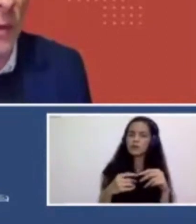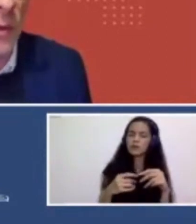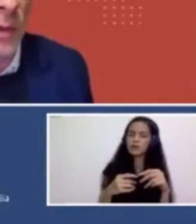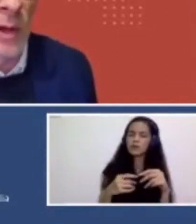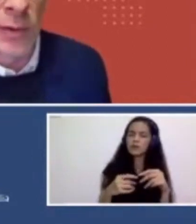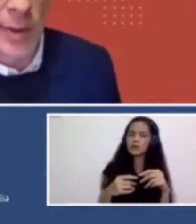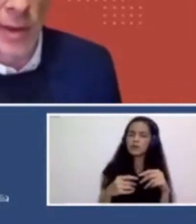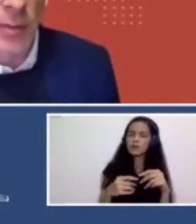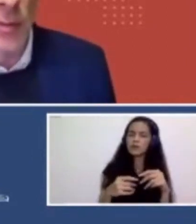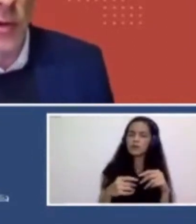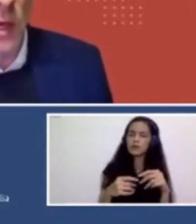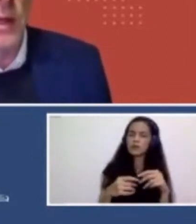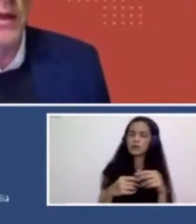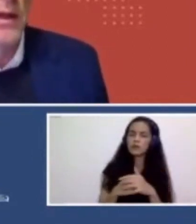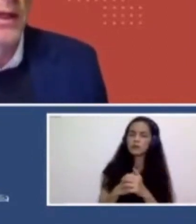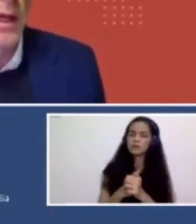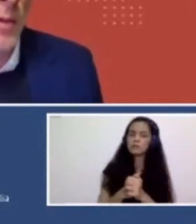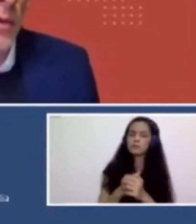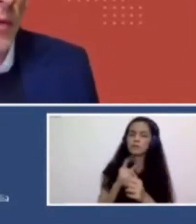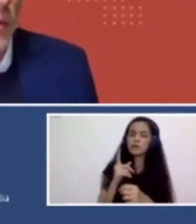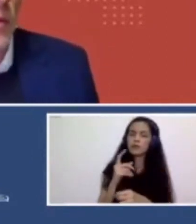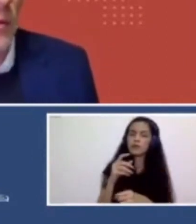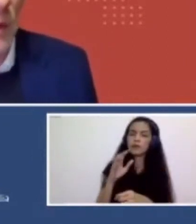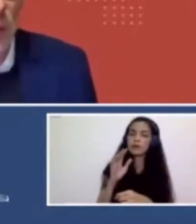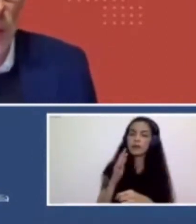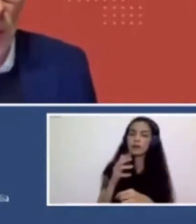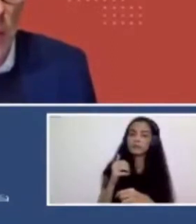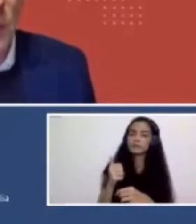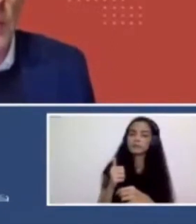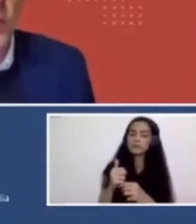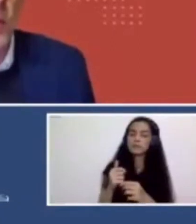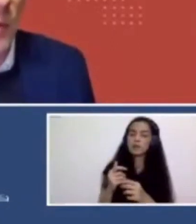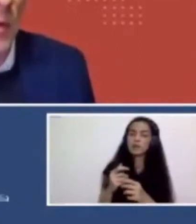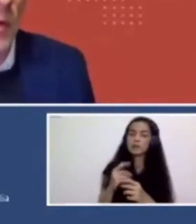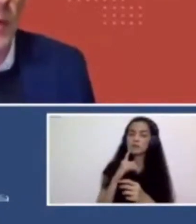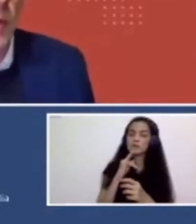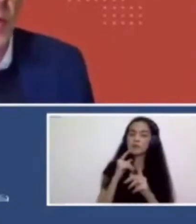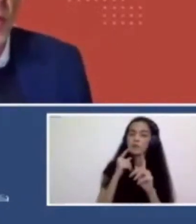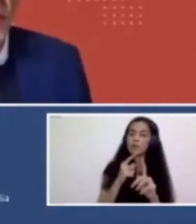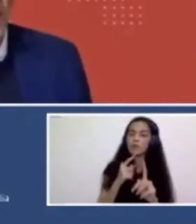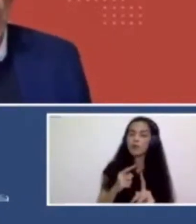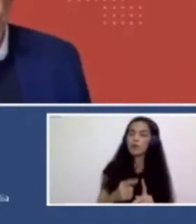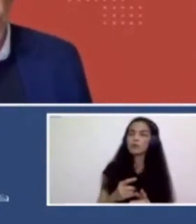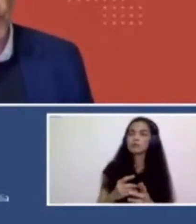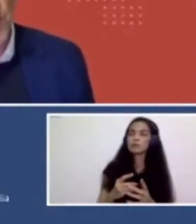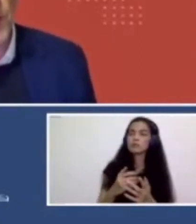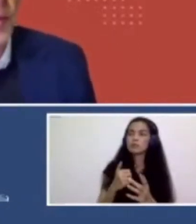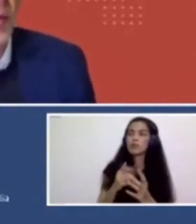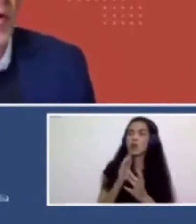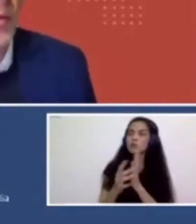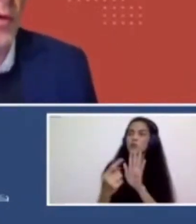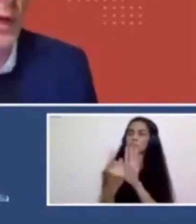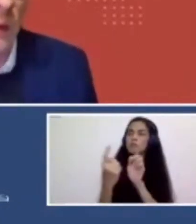directly or whether you apply for it. I mean, sometimes you can get commissioned directly and sometimes you can propose something to those councils